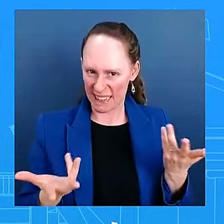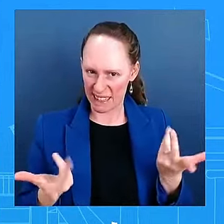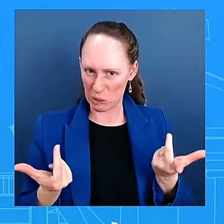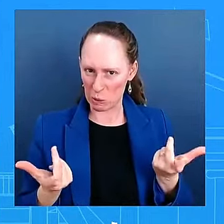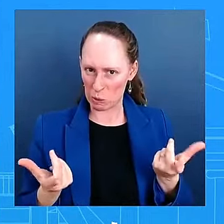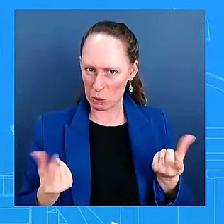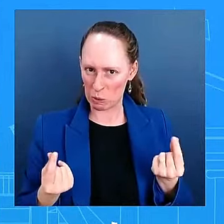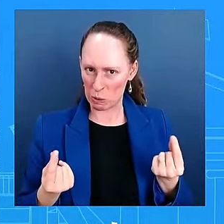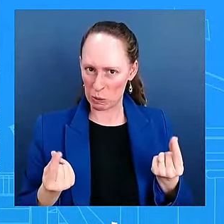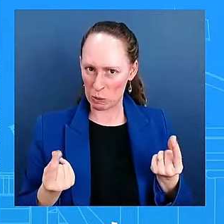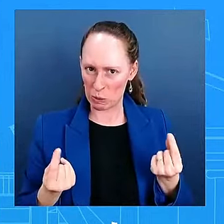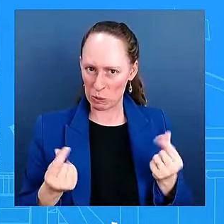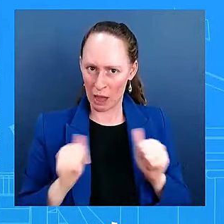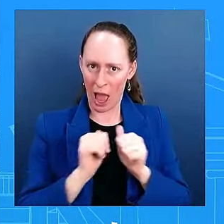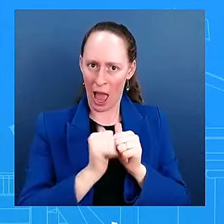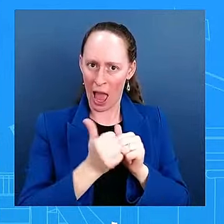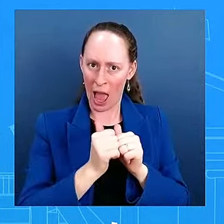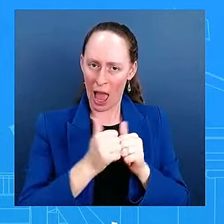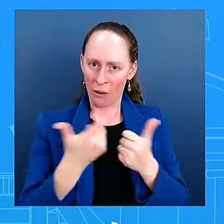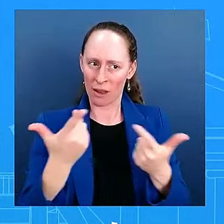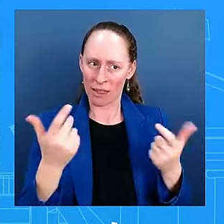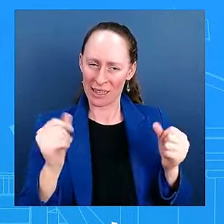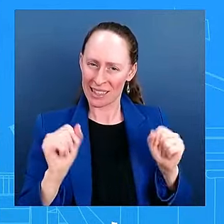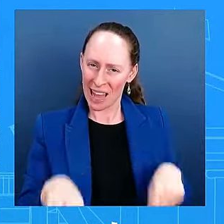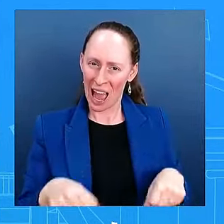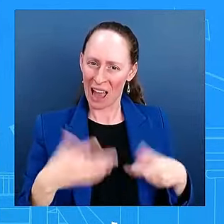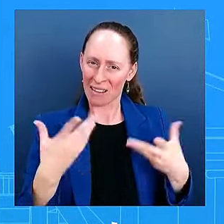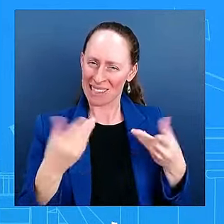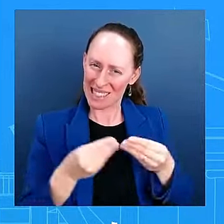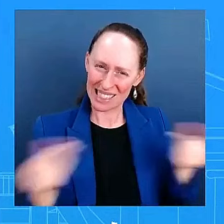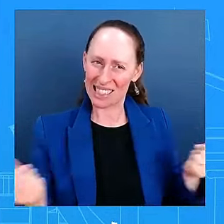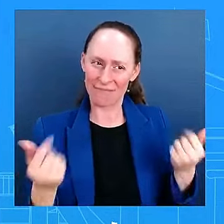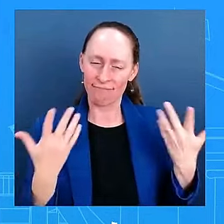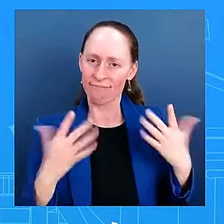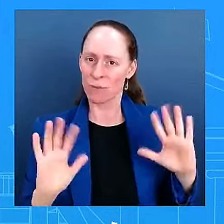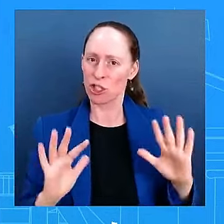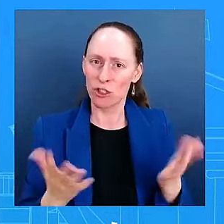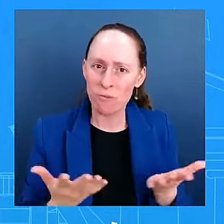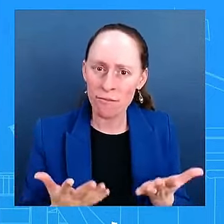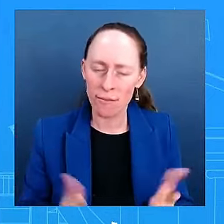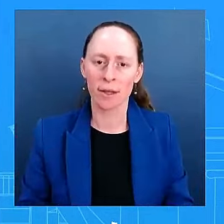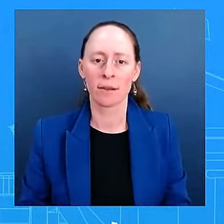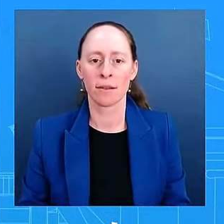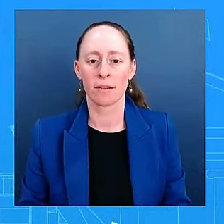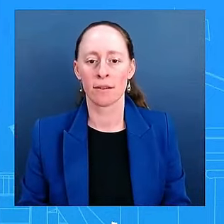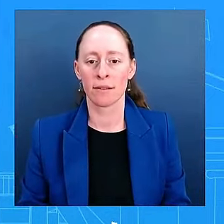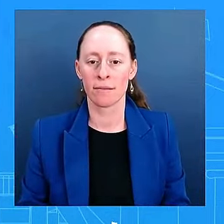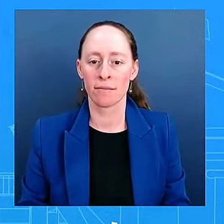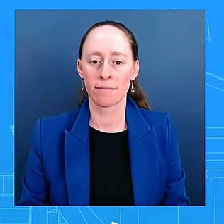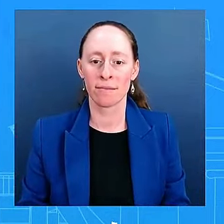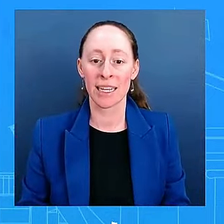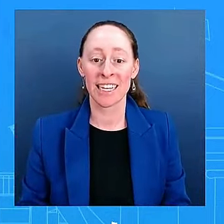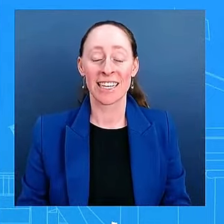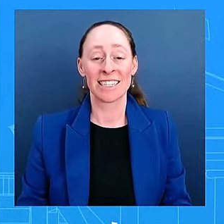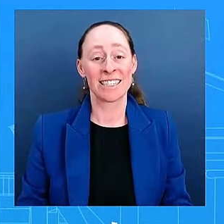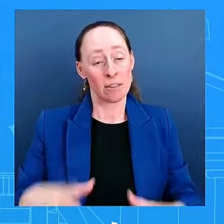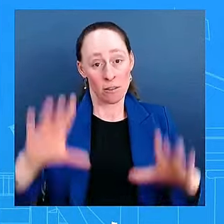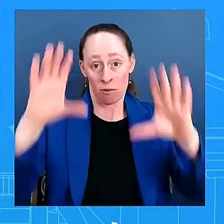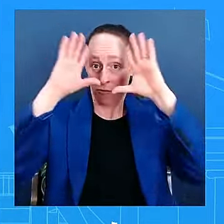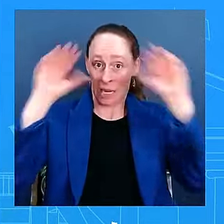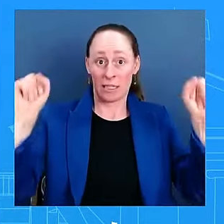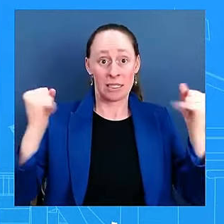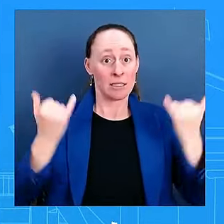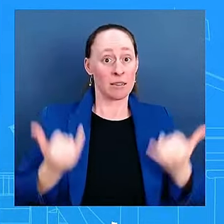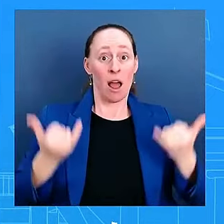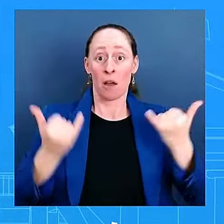to enhance the next administration? look, the president's going to continue, as more broadly, speaking of, in more general